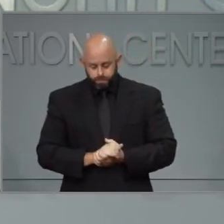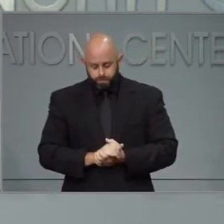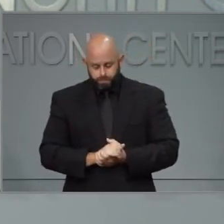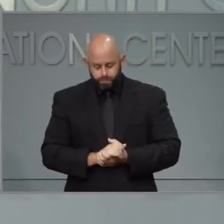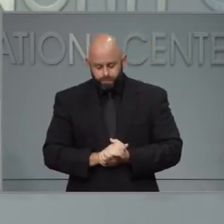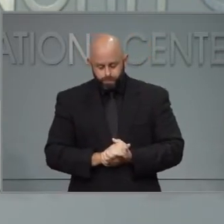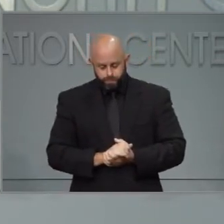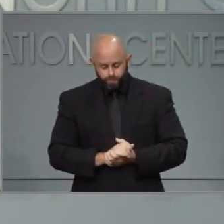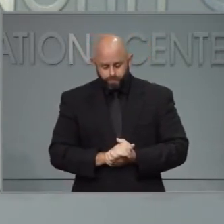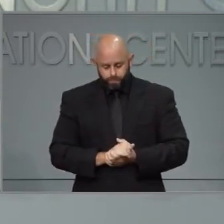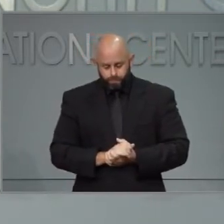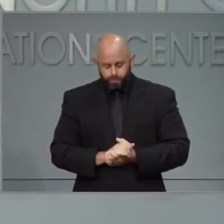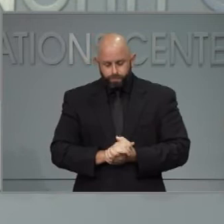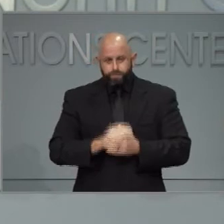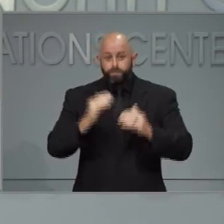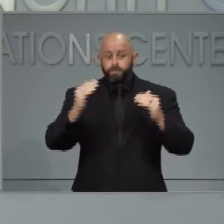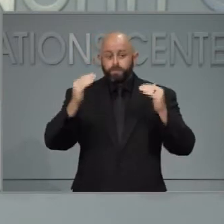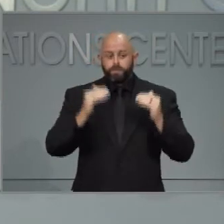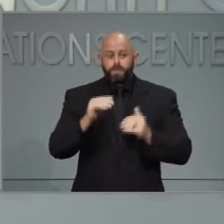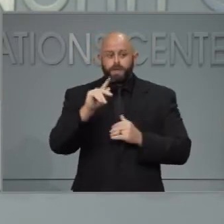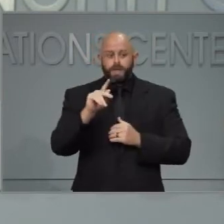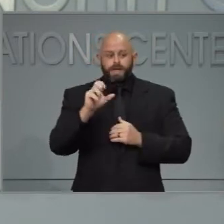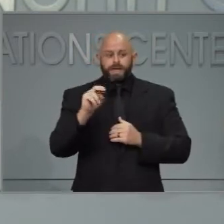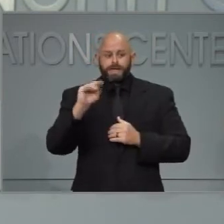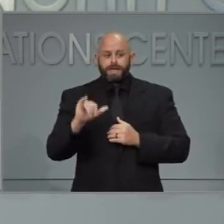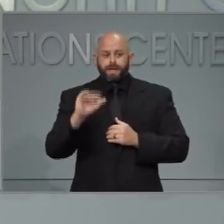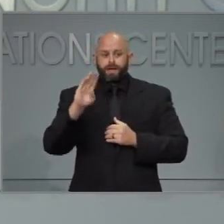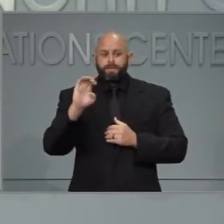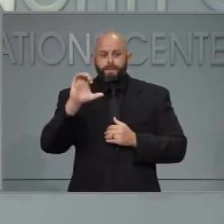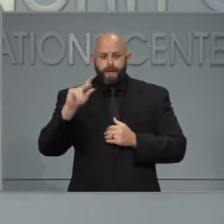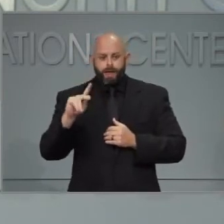Our next question is from Kenny Beck with WXII.